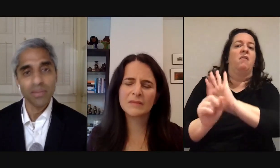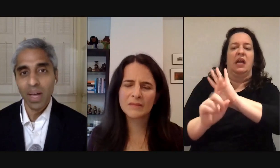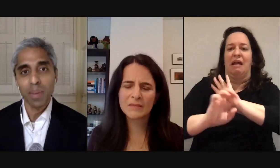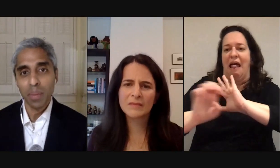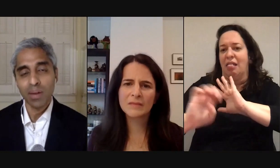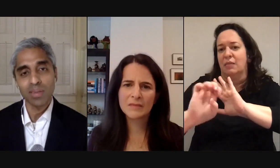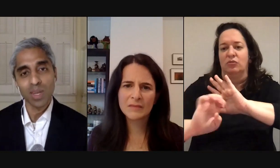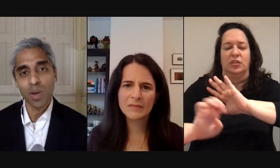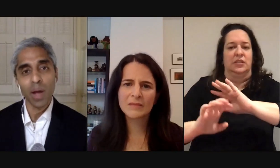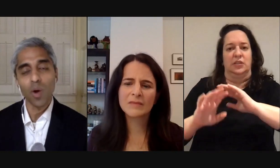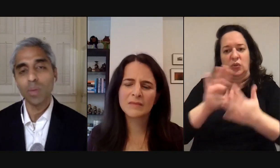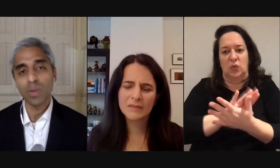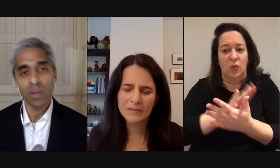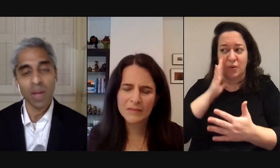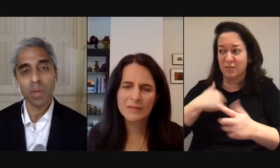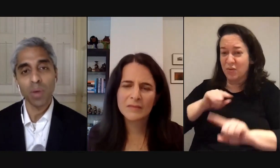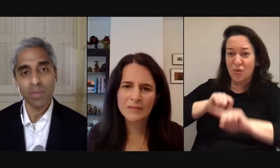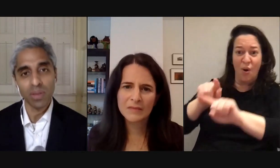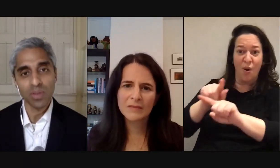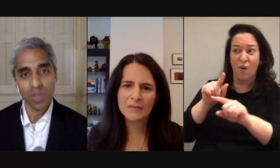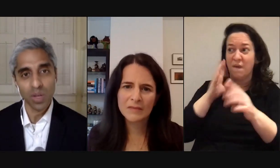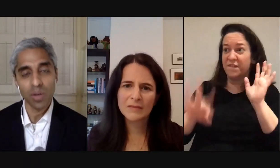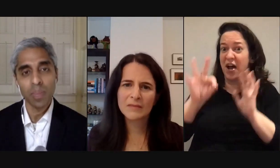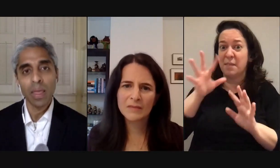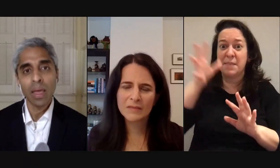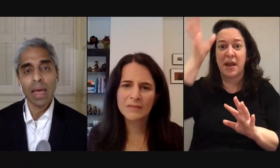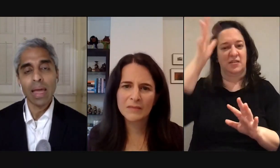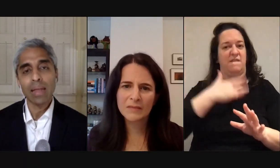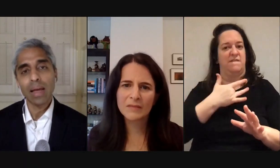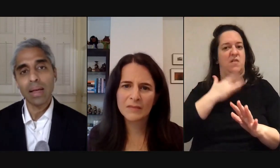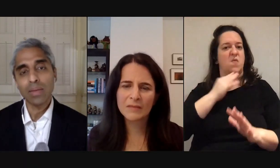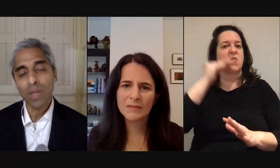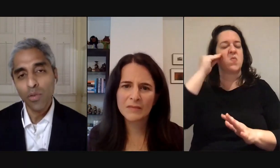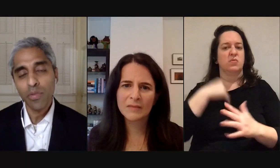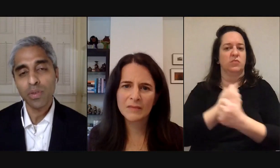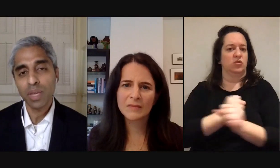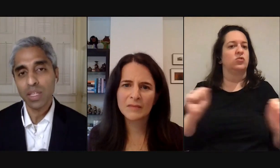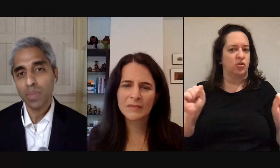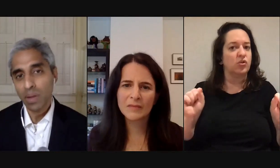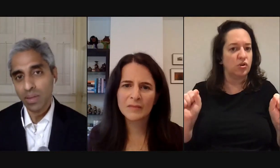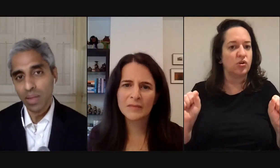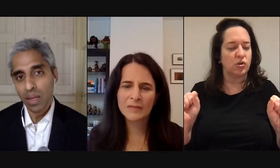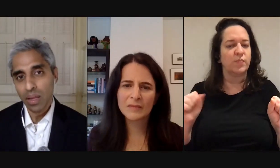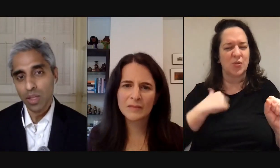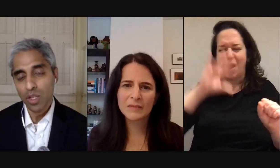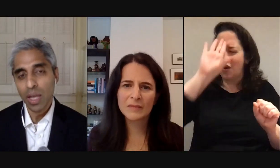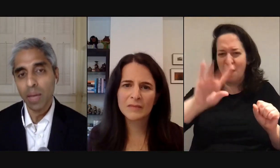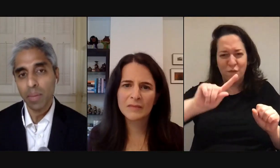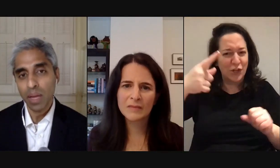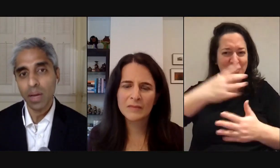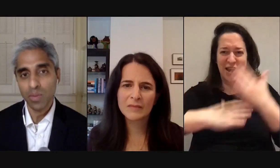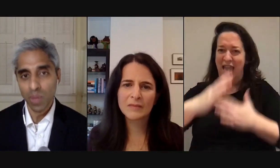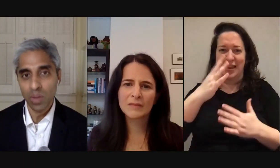find my parents to go back home to an environment where i felt secure and so i know from firsthand experience that that the